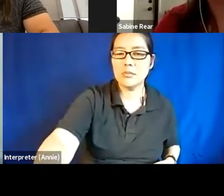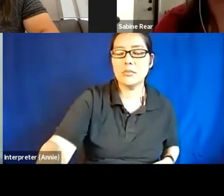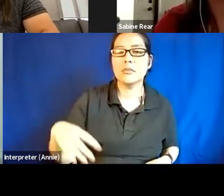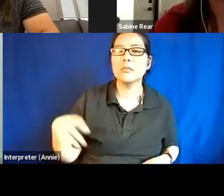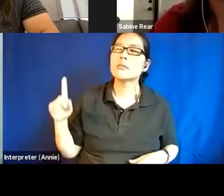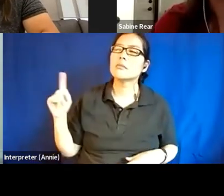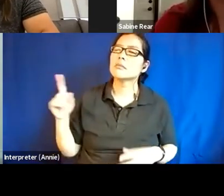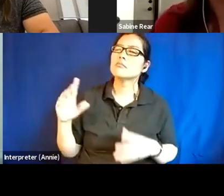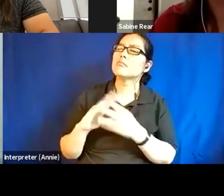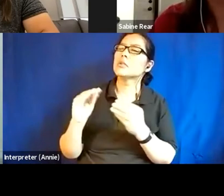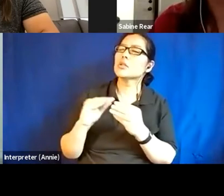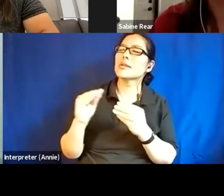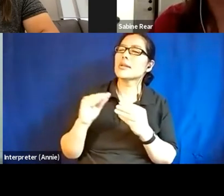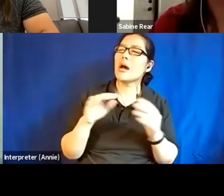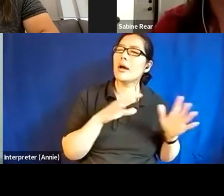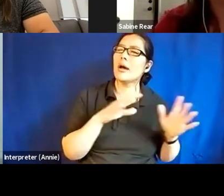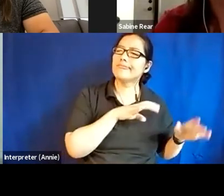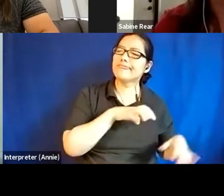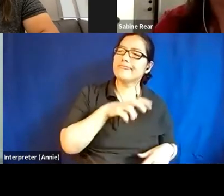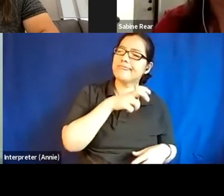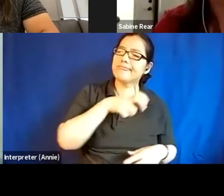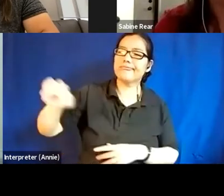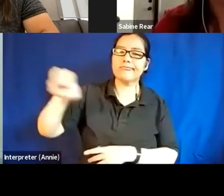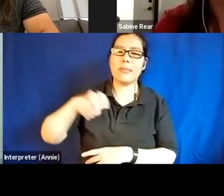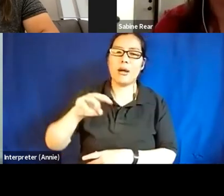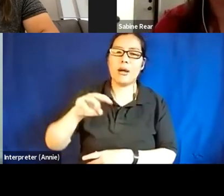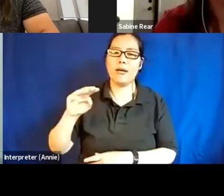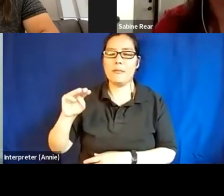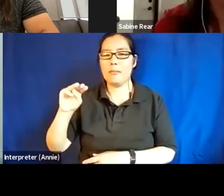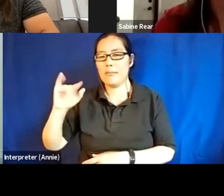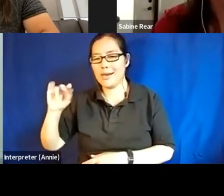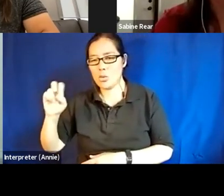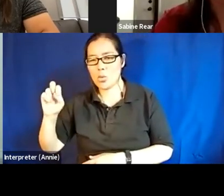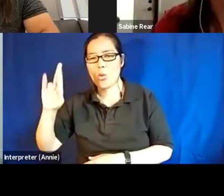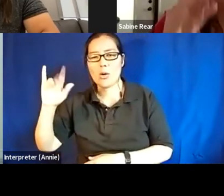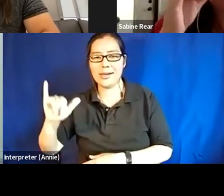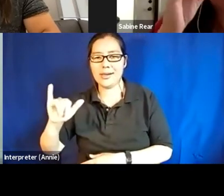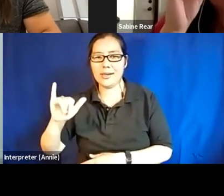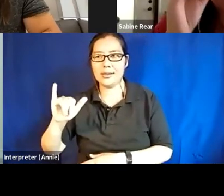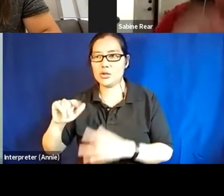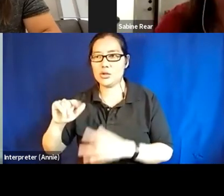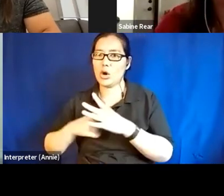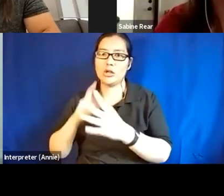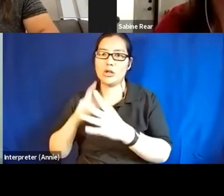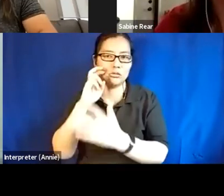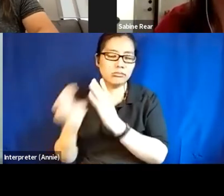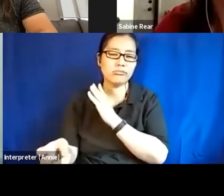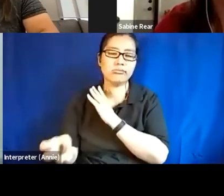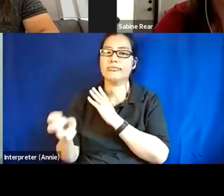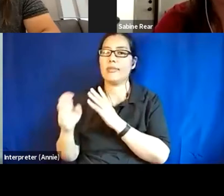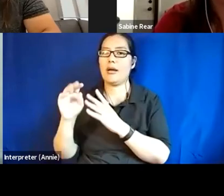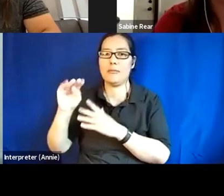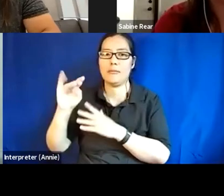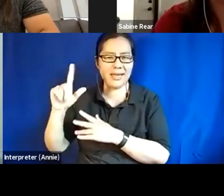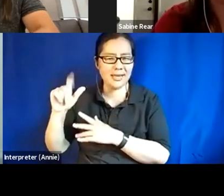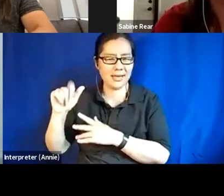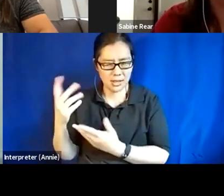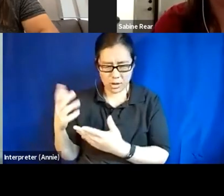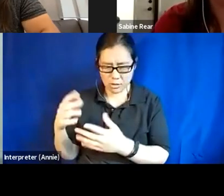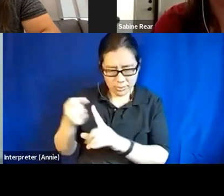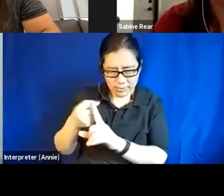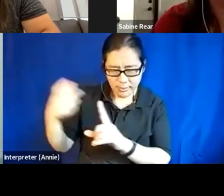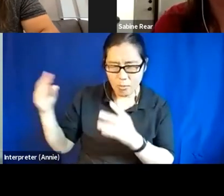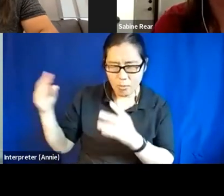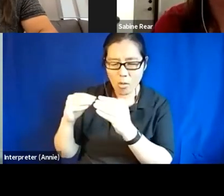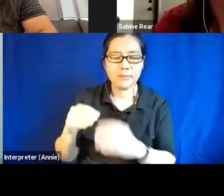media, and you were associating that with blindness in the same, can you share that with the attendees here? What you mean by that? Yeah, definitely.